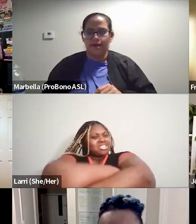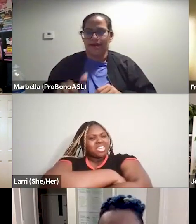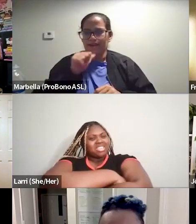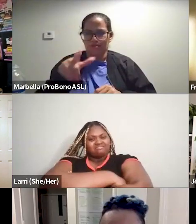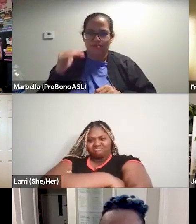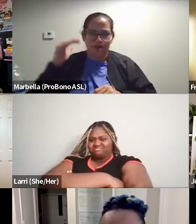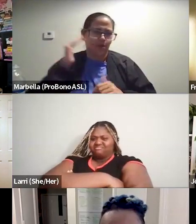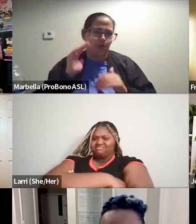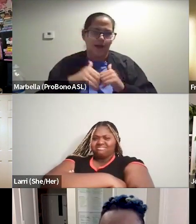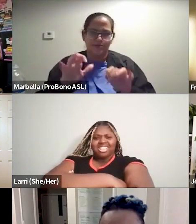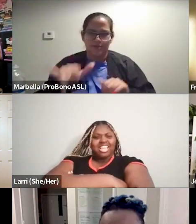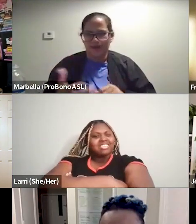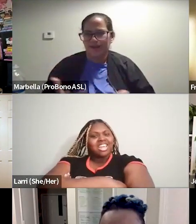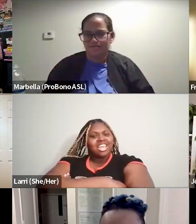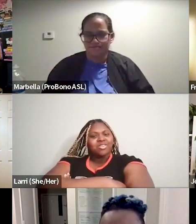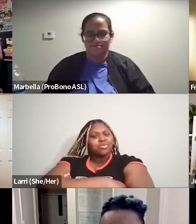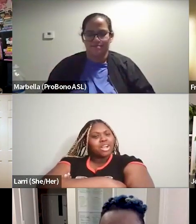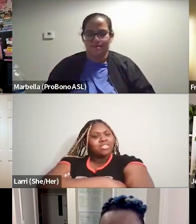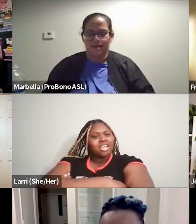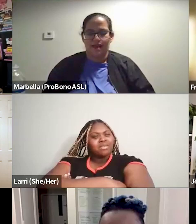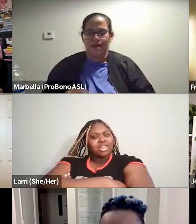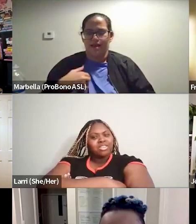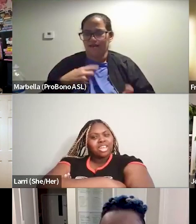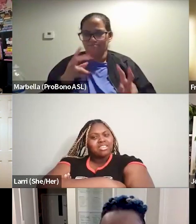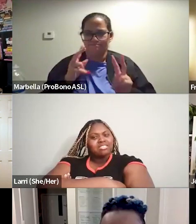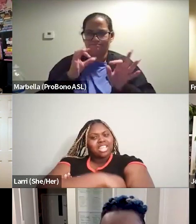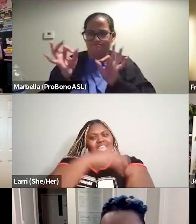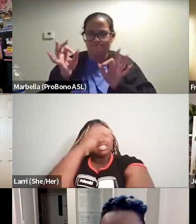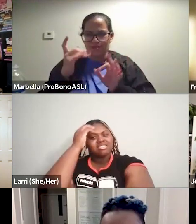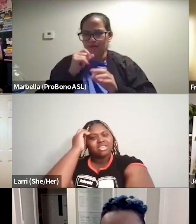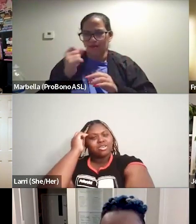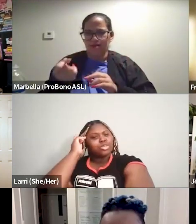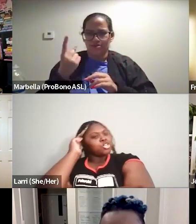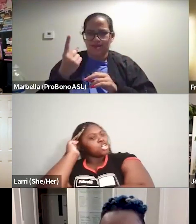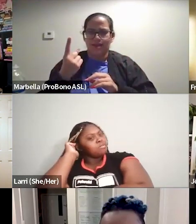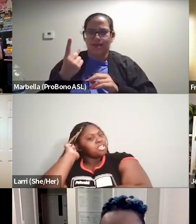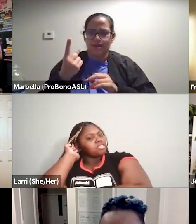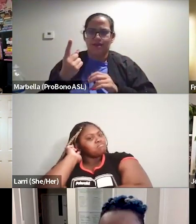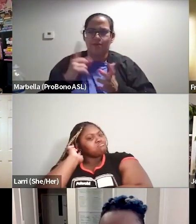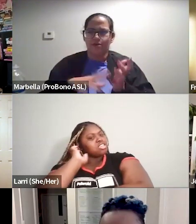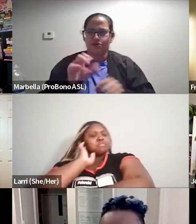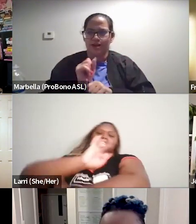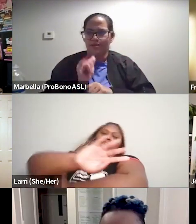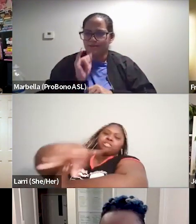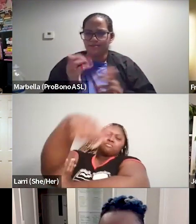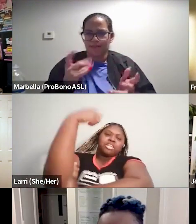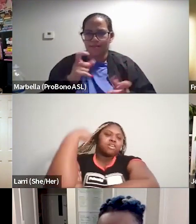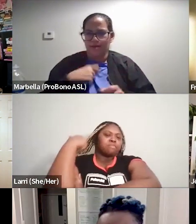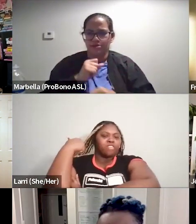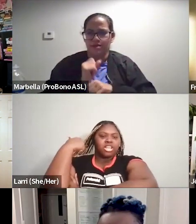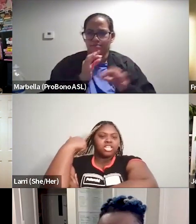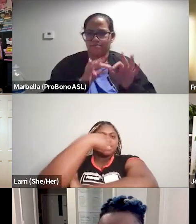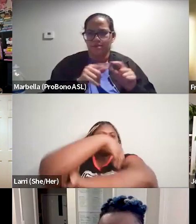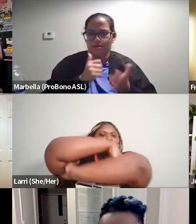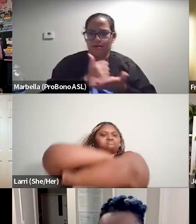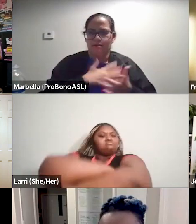You don't know how to do that? Like I saw you, why are you not, why do you not understand what your job is? Because my job is simply to